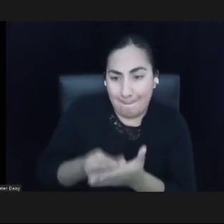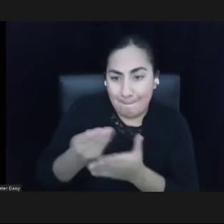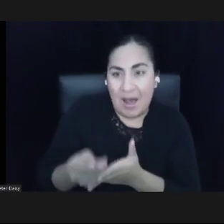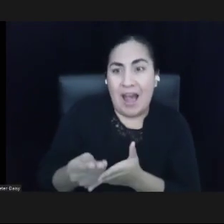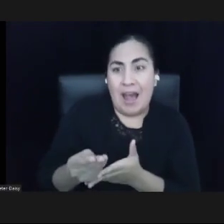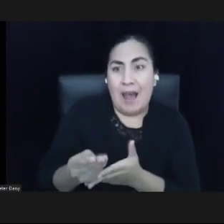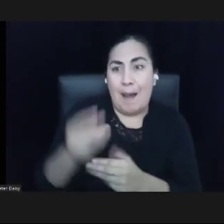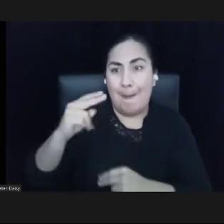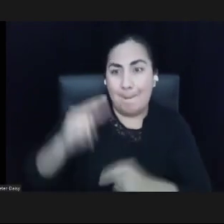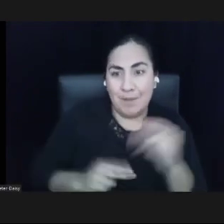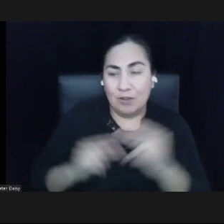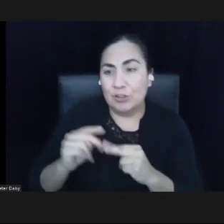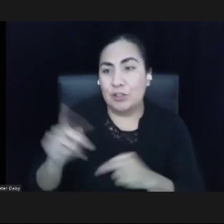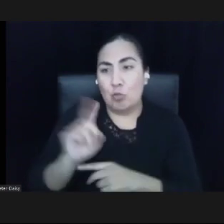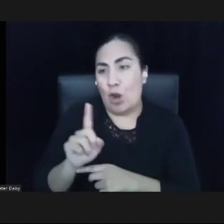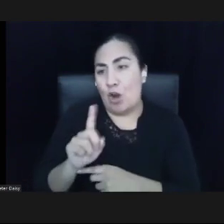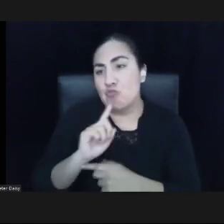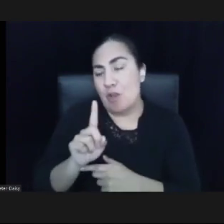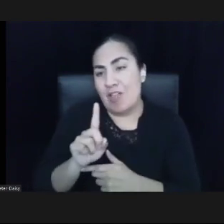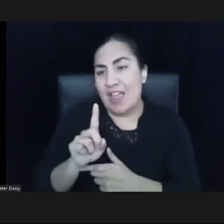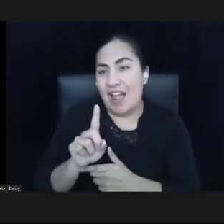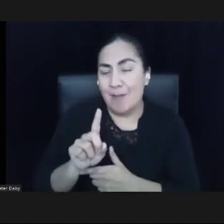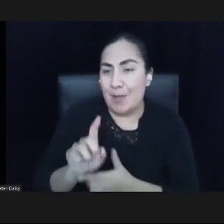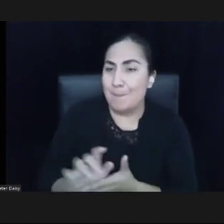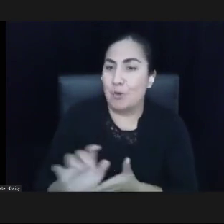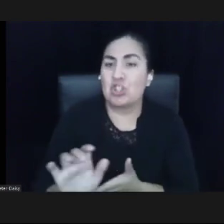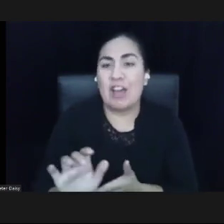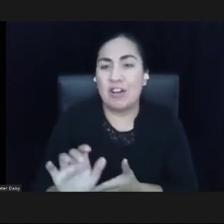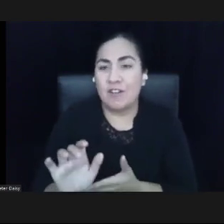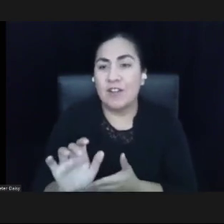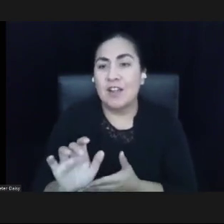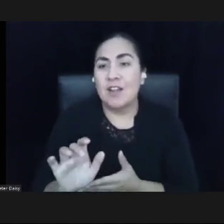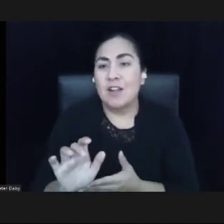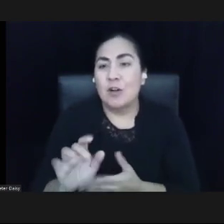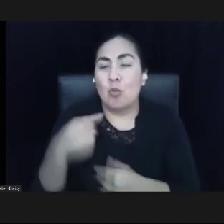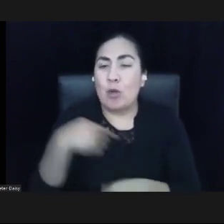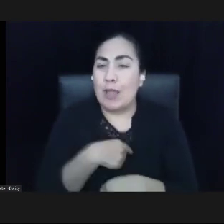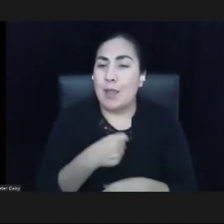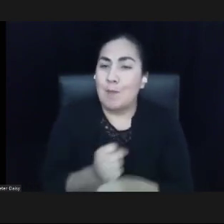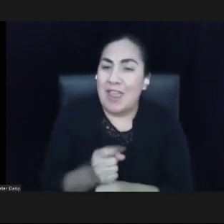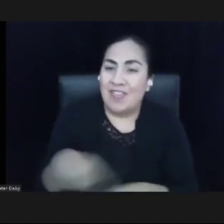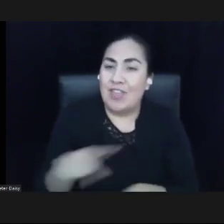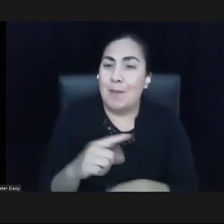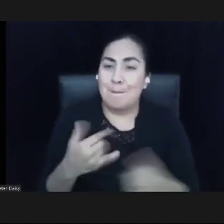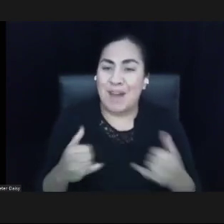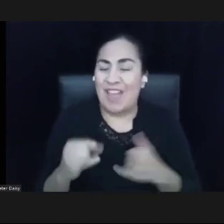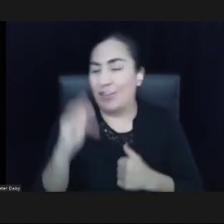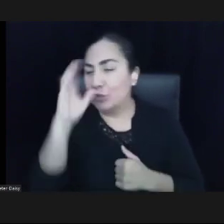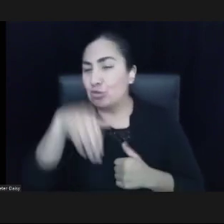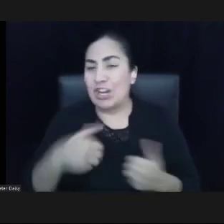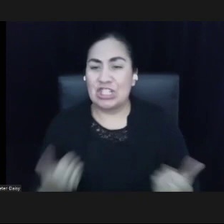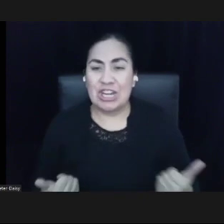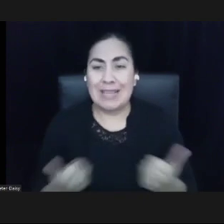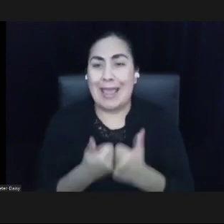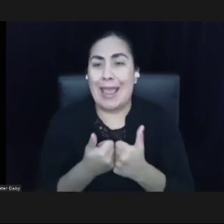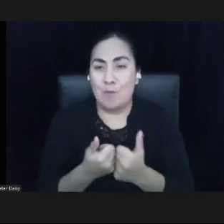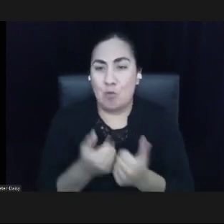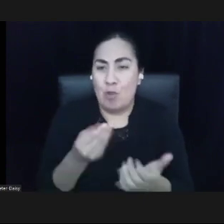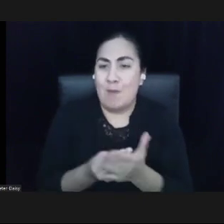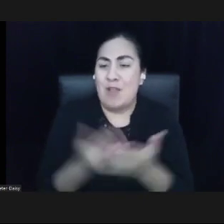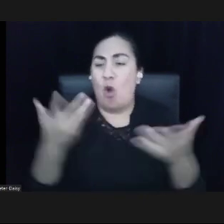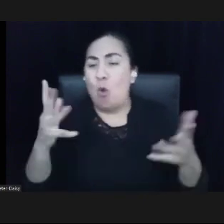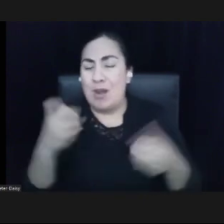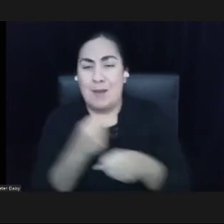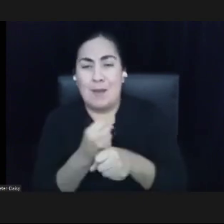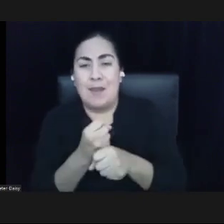and gentrification forces. We make them play this strange capitalist game that has already done all this harm to their